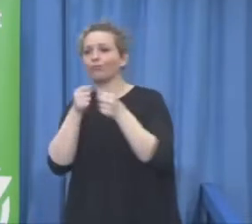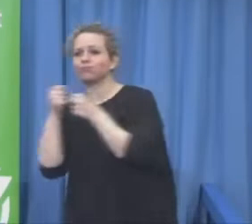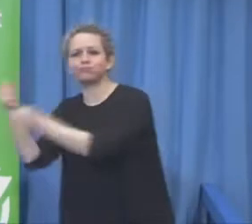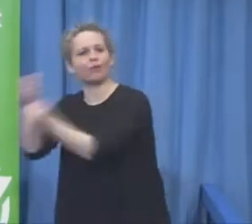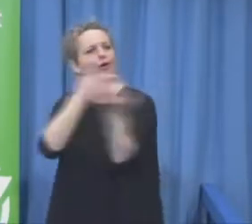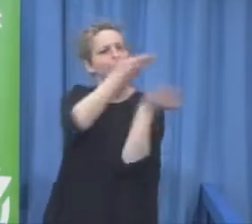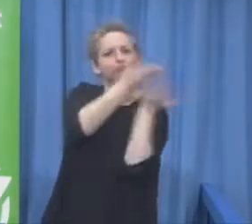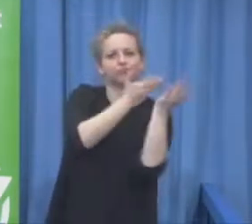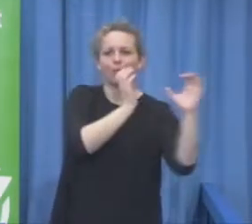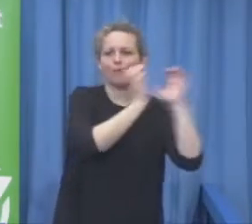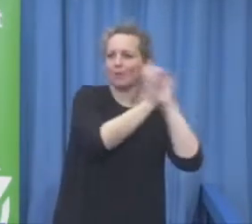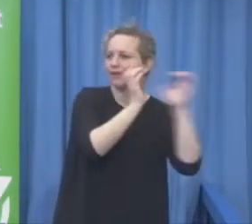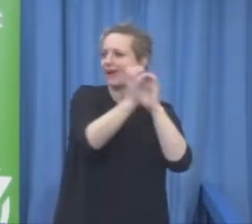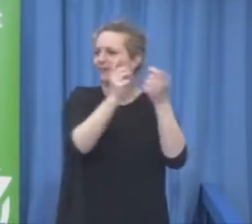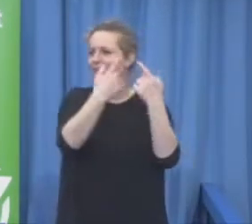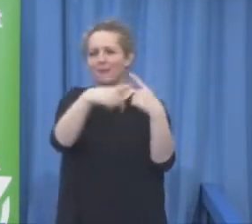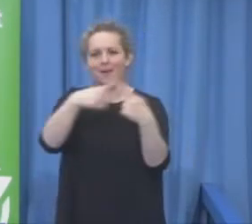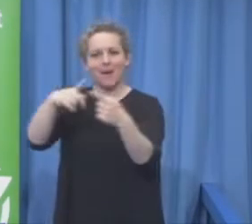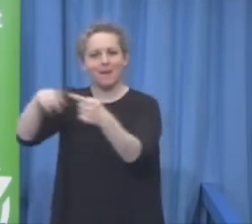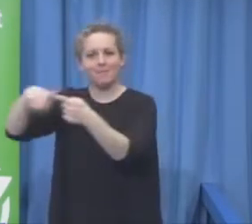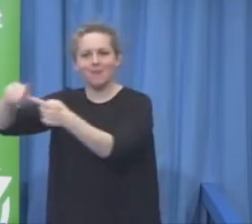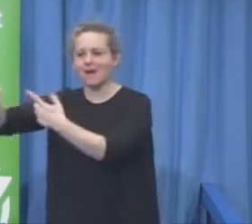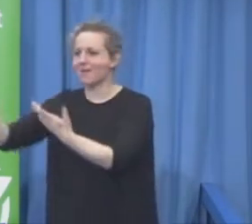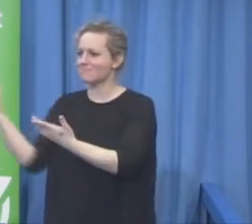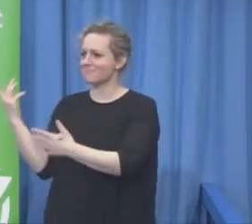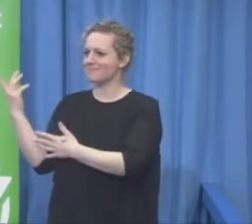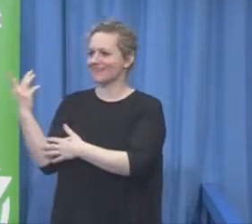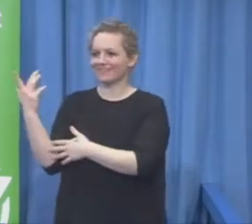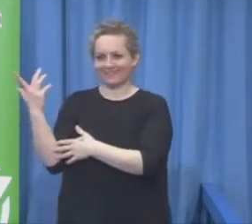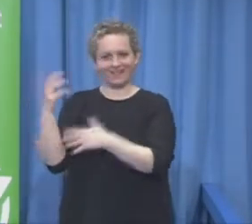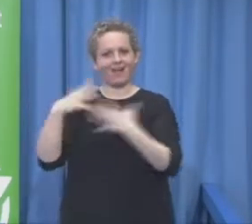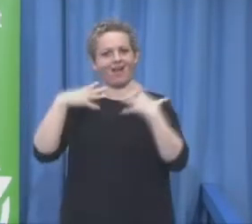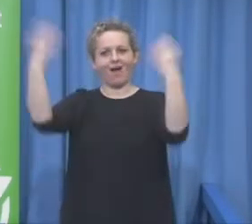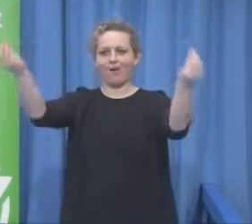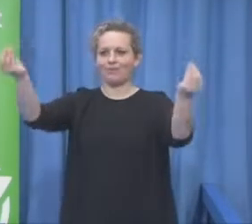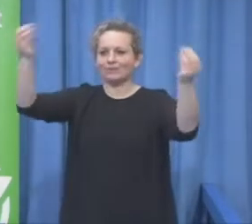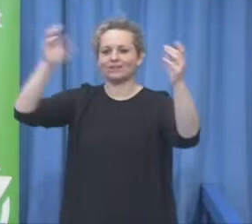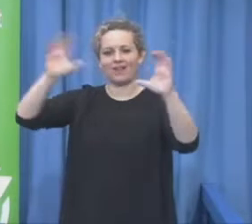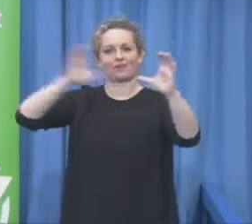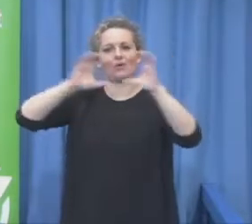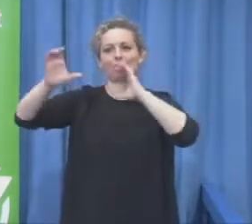Suzuki's electric chair we hired artist